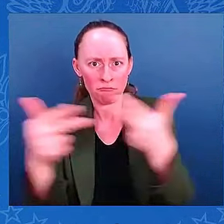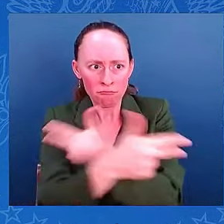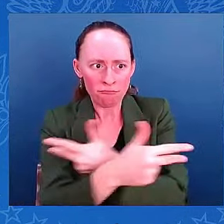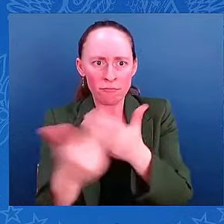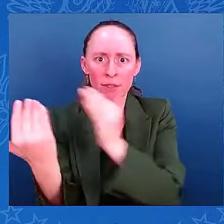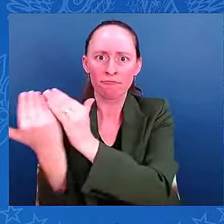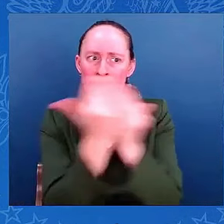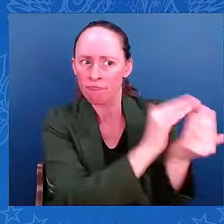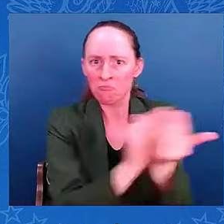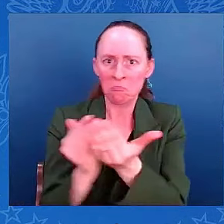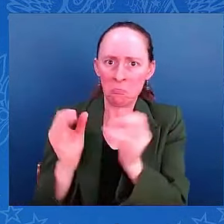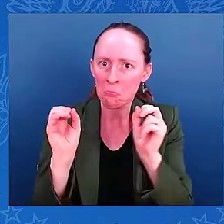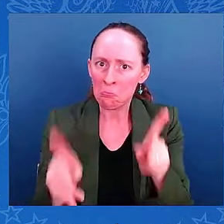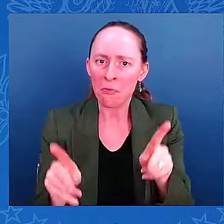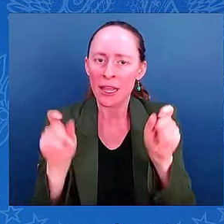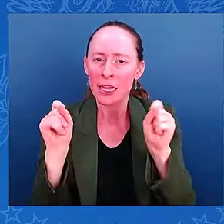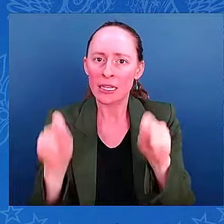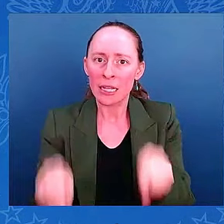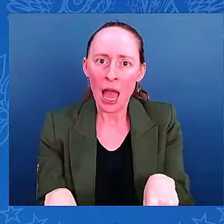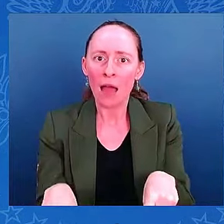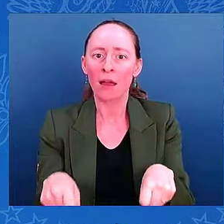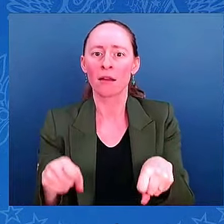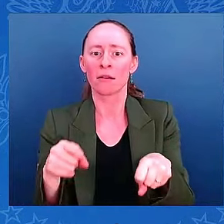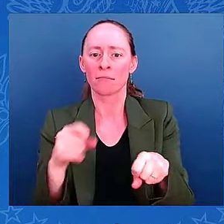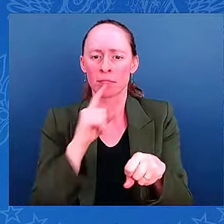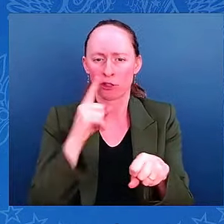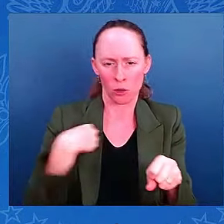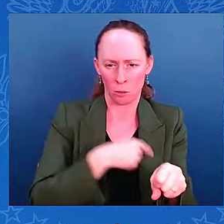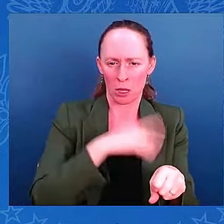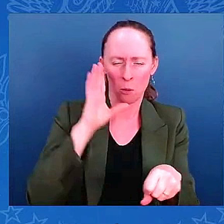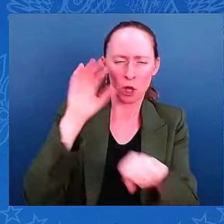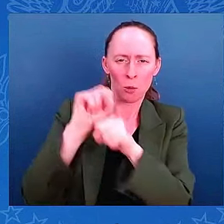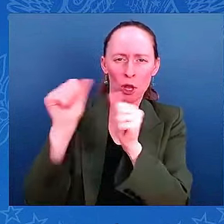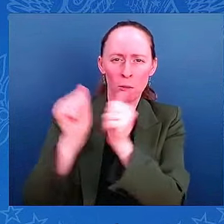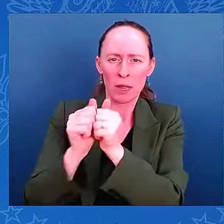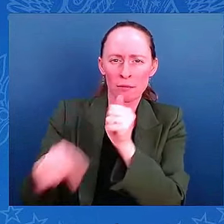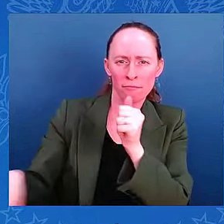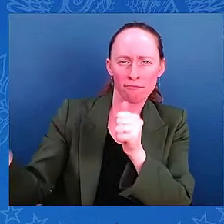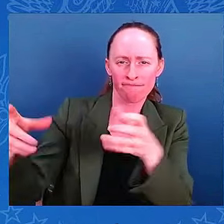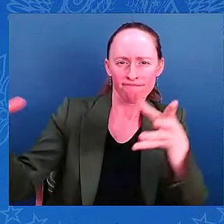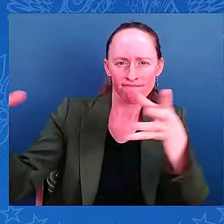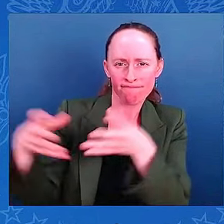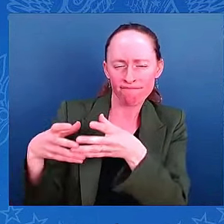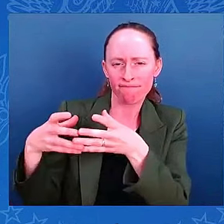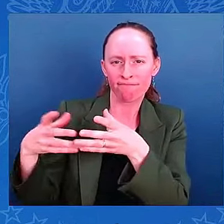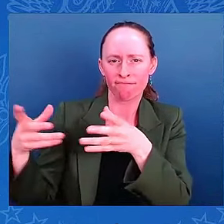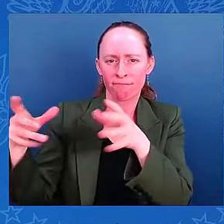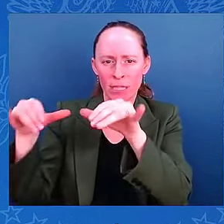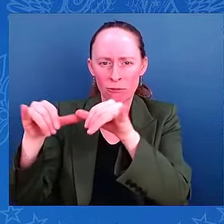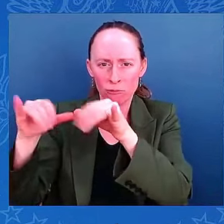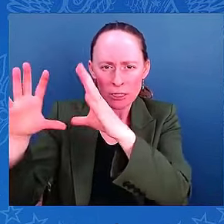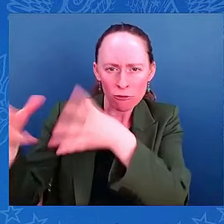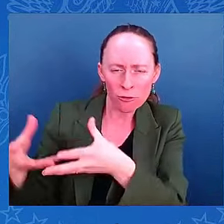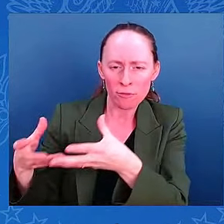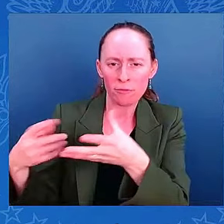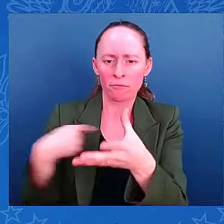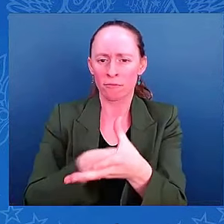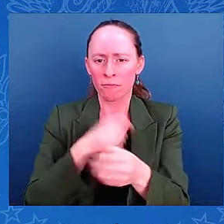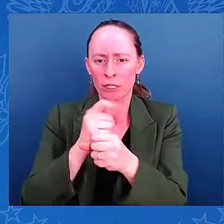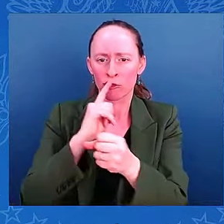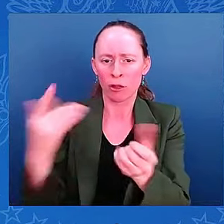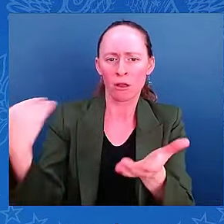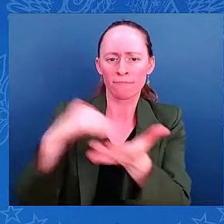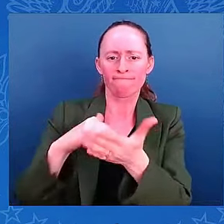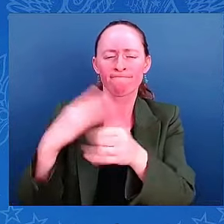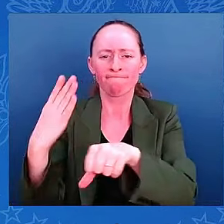and others to do those assessments. We'll work to re-establish the navigation constellation and work with the pilotage in the